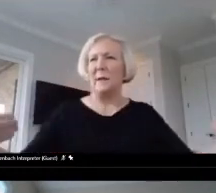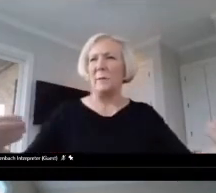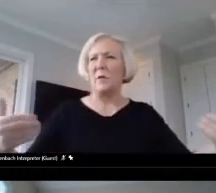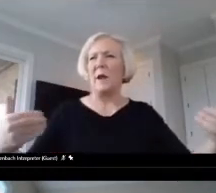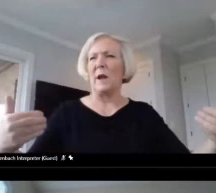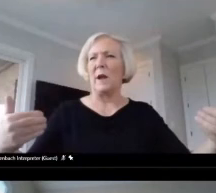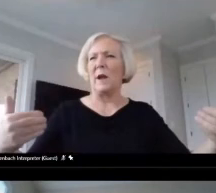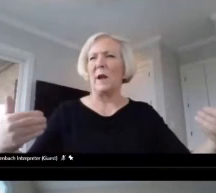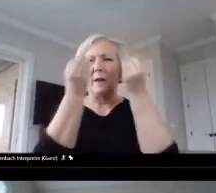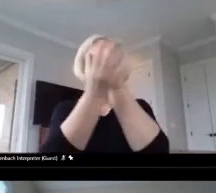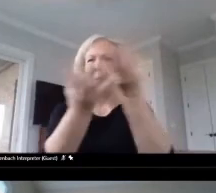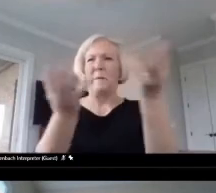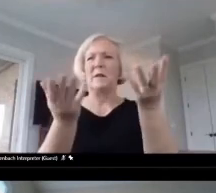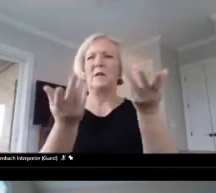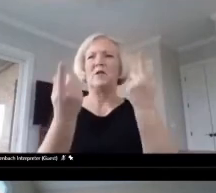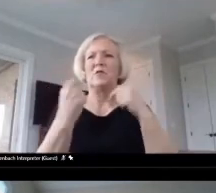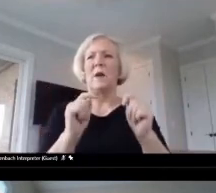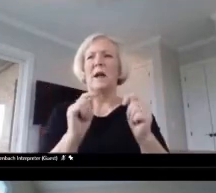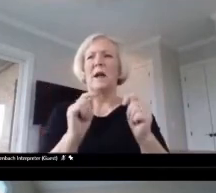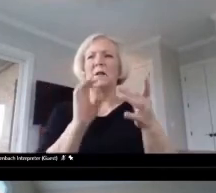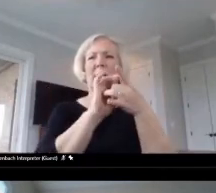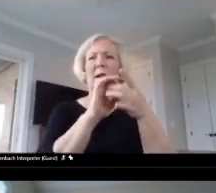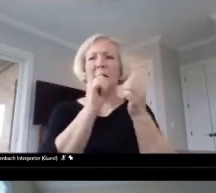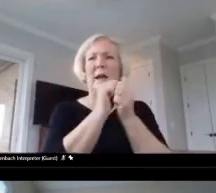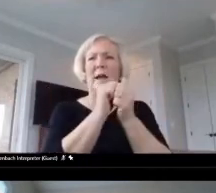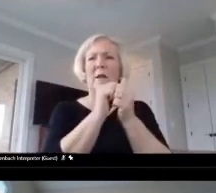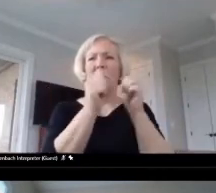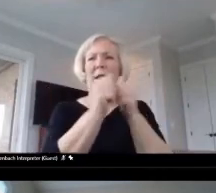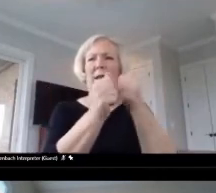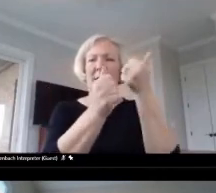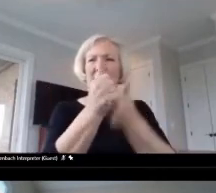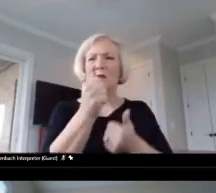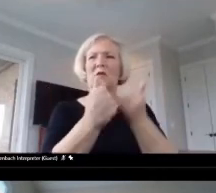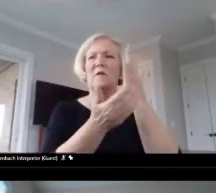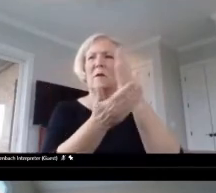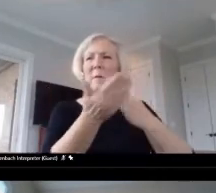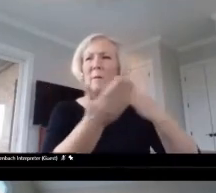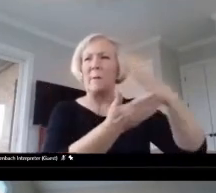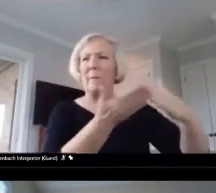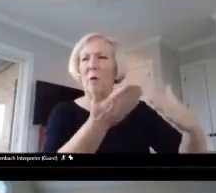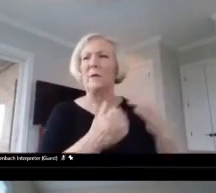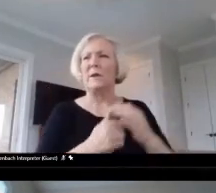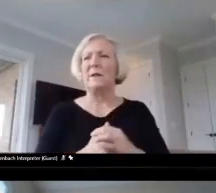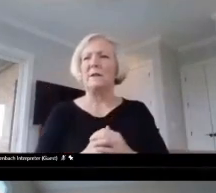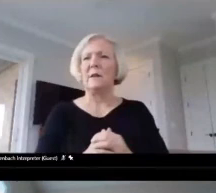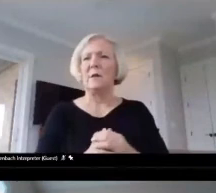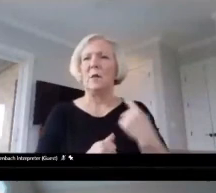tried to connect that to each of the components. So we actually go through it